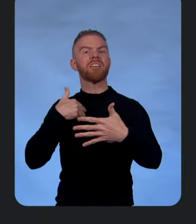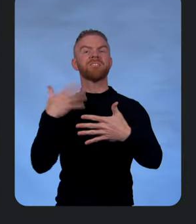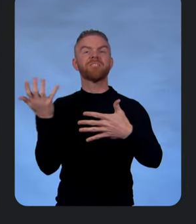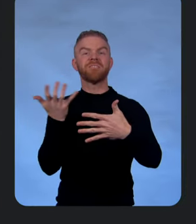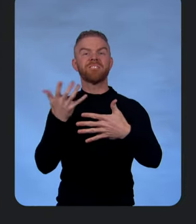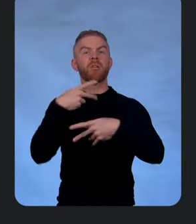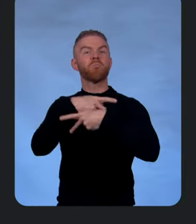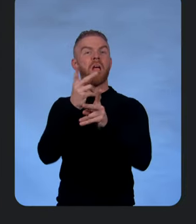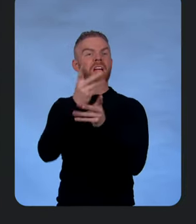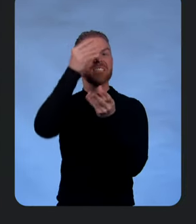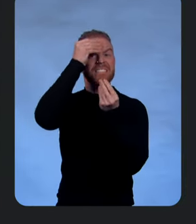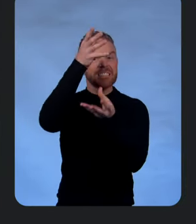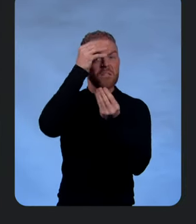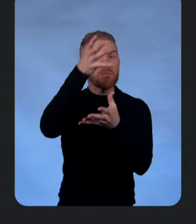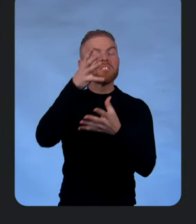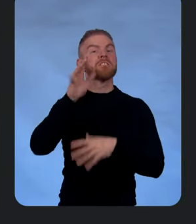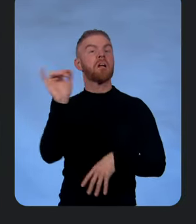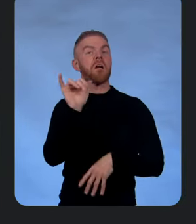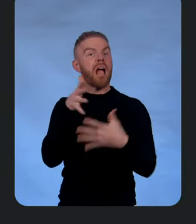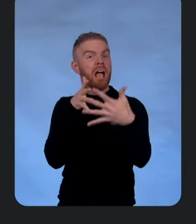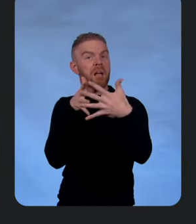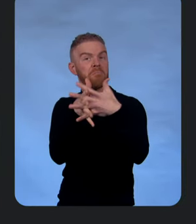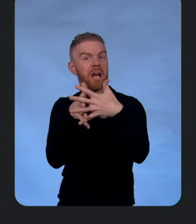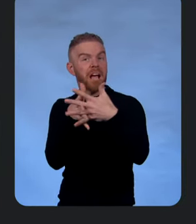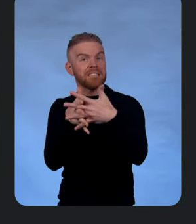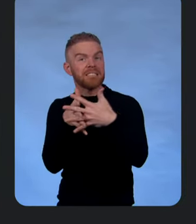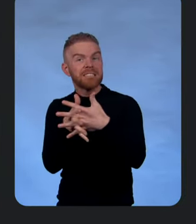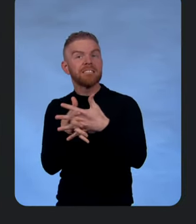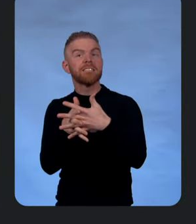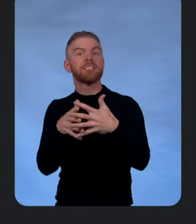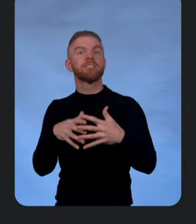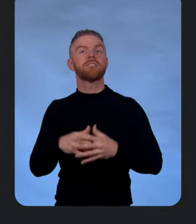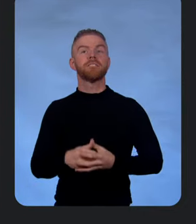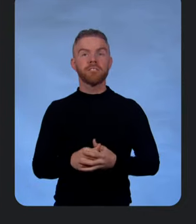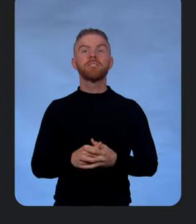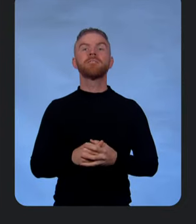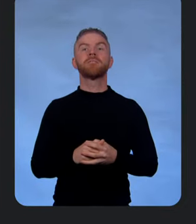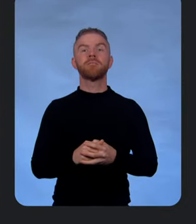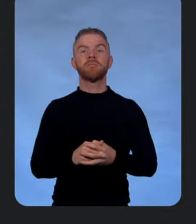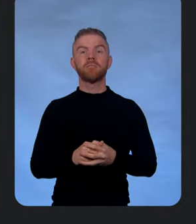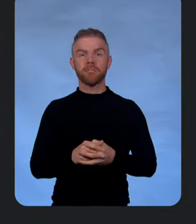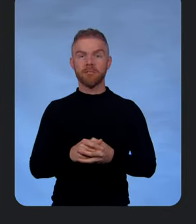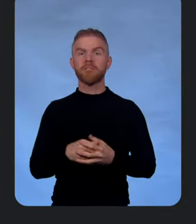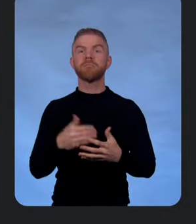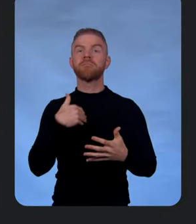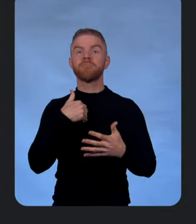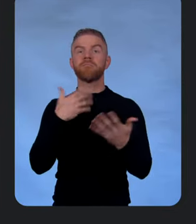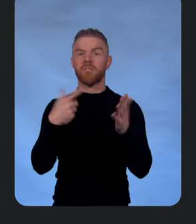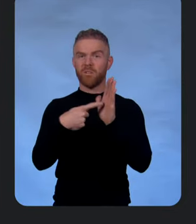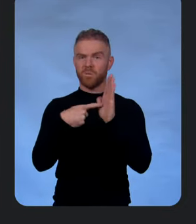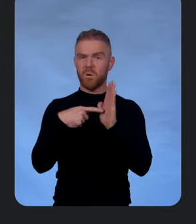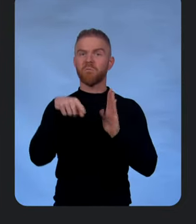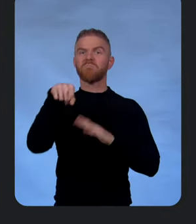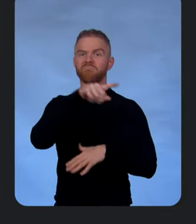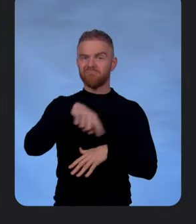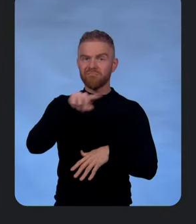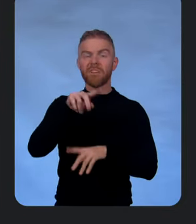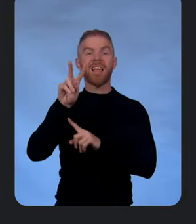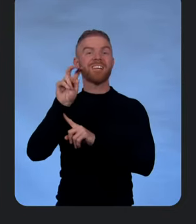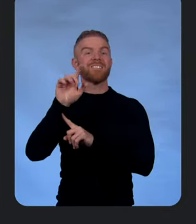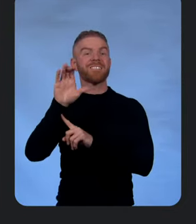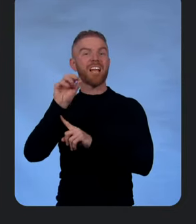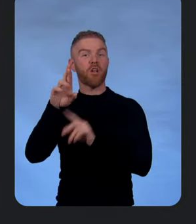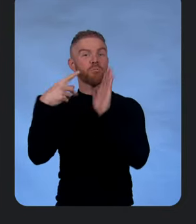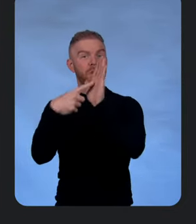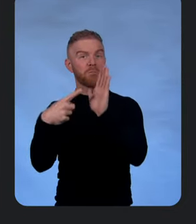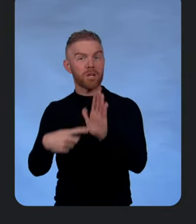I already have up here, well, query, you can see that it shows me the product information. And some of this